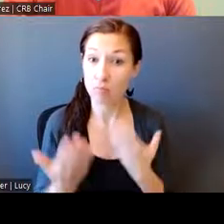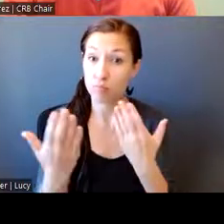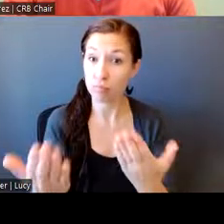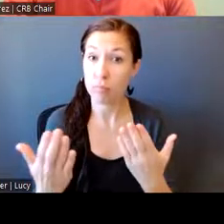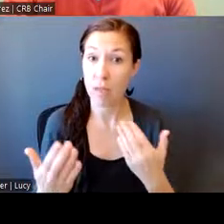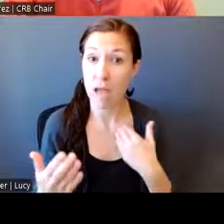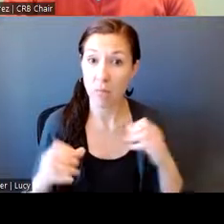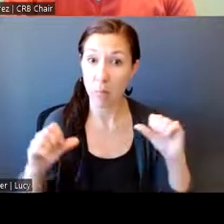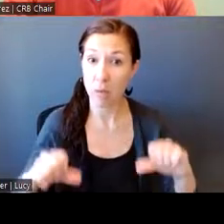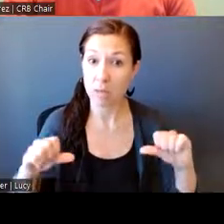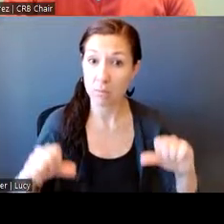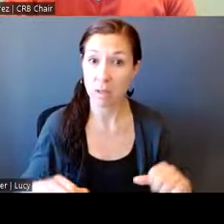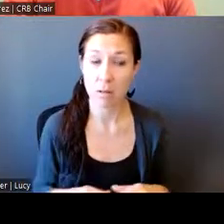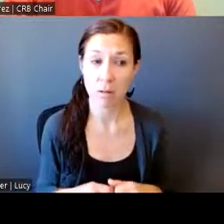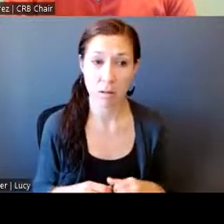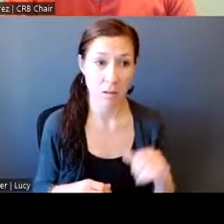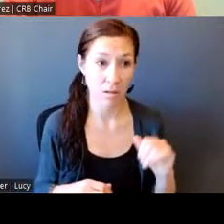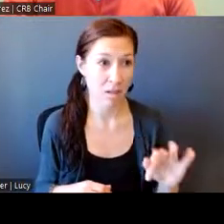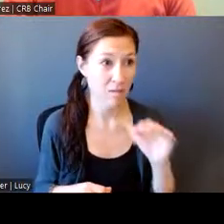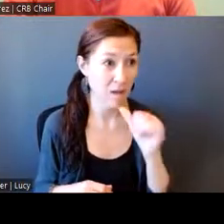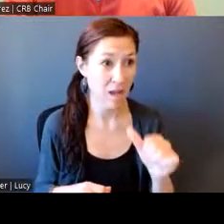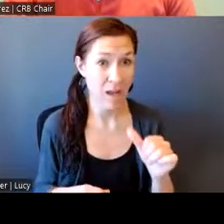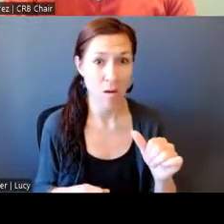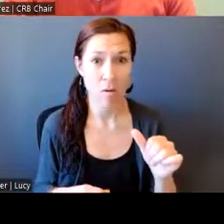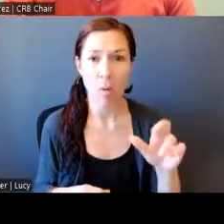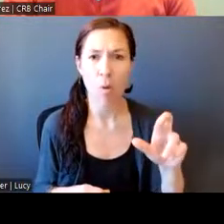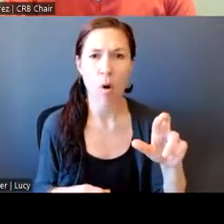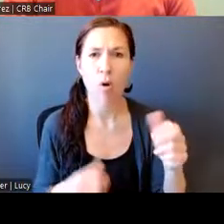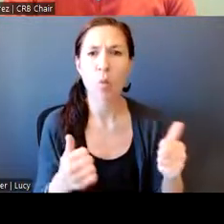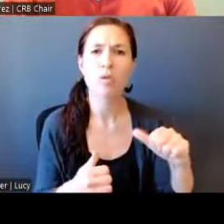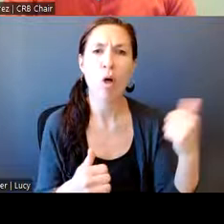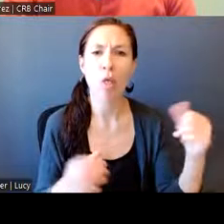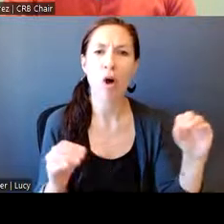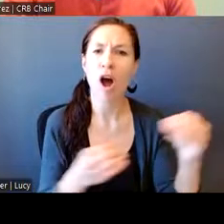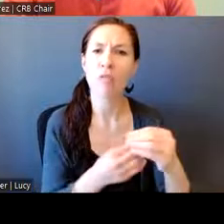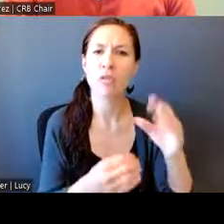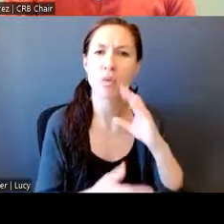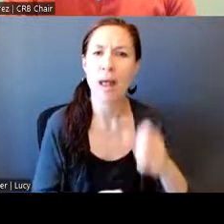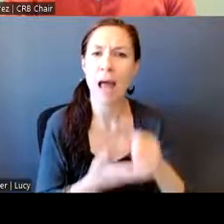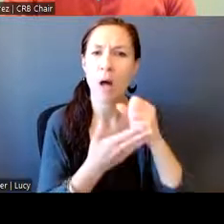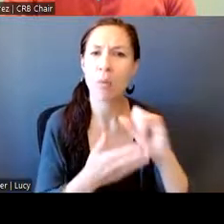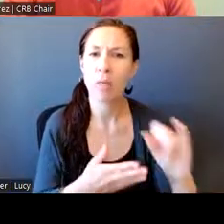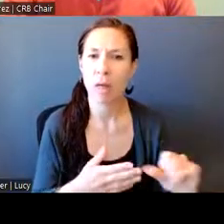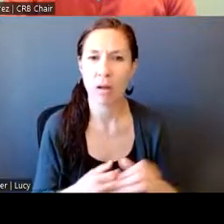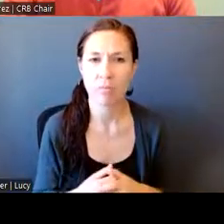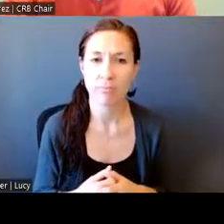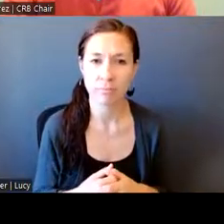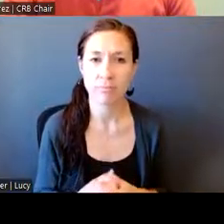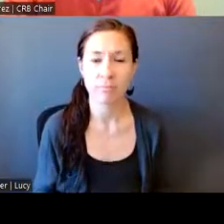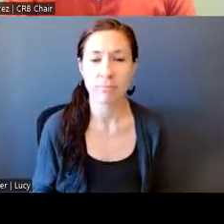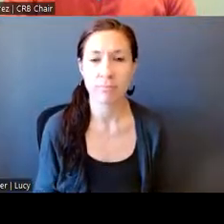And if not, is there other offices in the city that could help get that to the forefront?